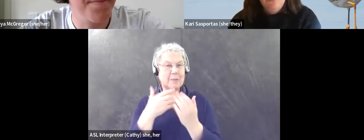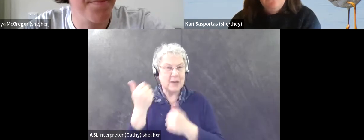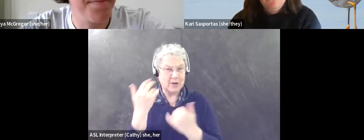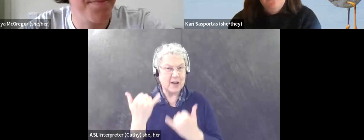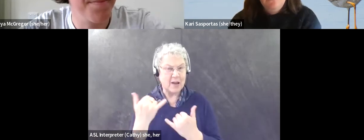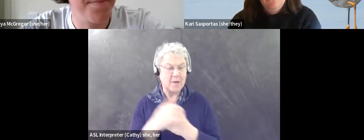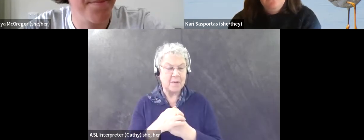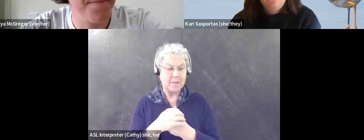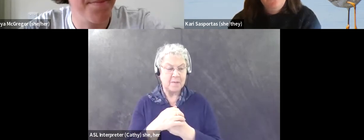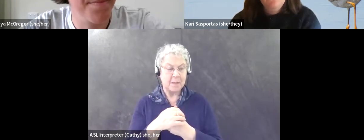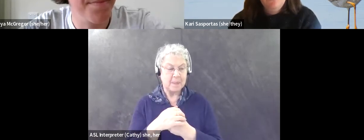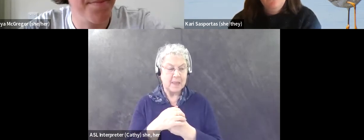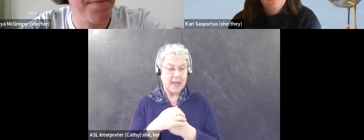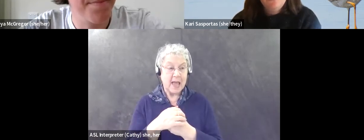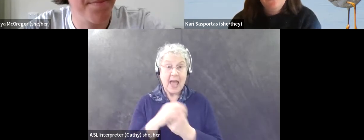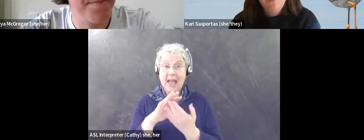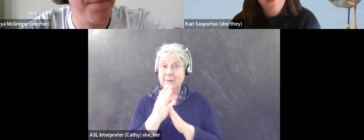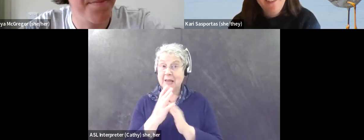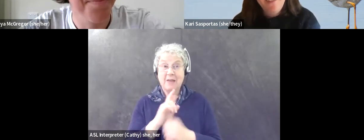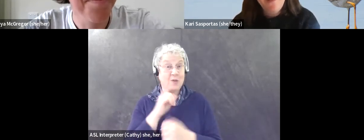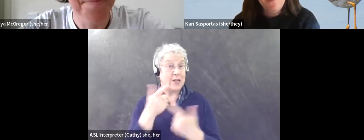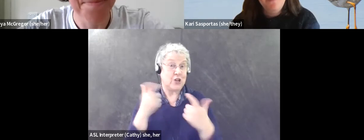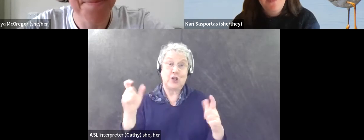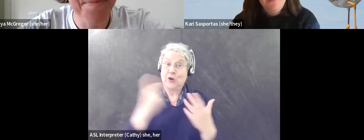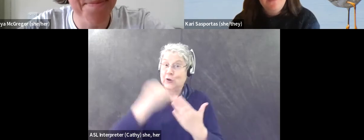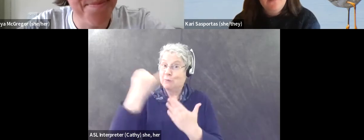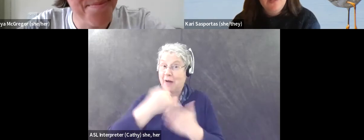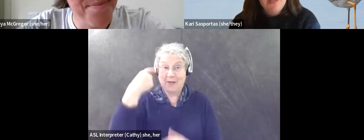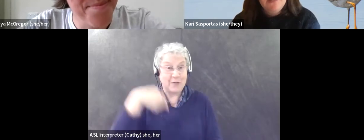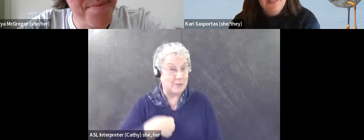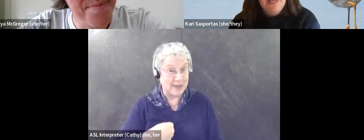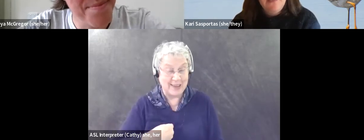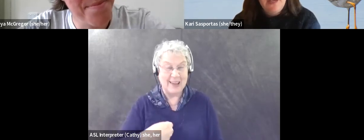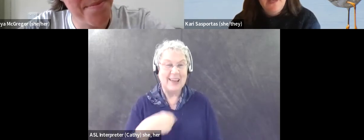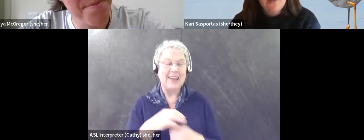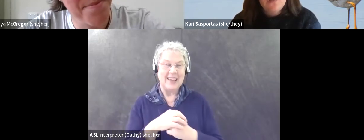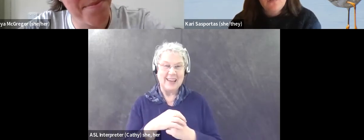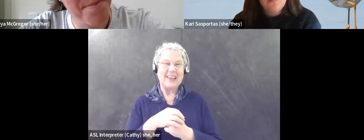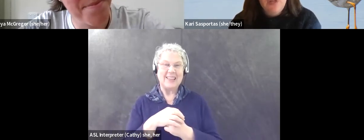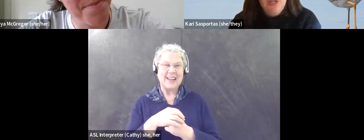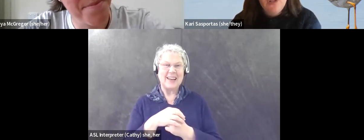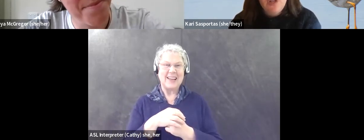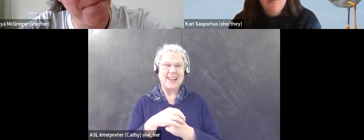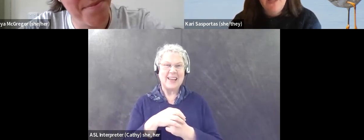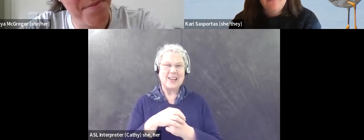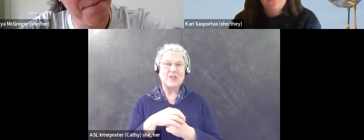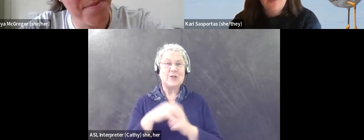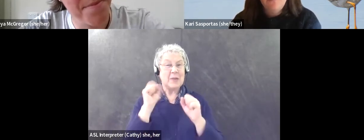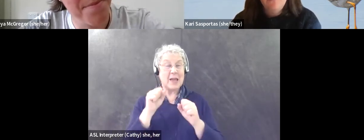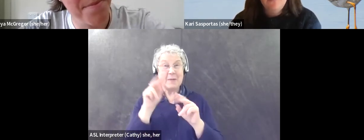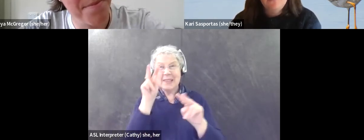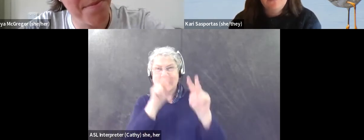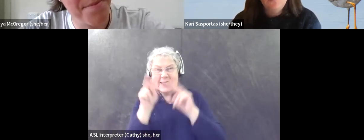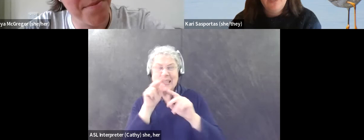realized this became really a project. Um, then I realized to get that extra reach, I would have to